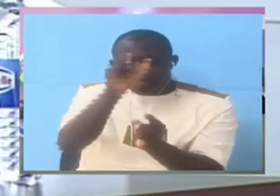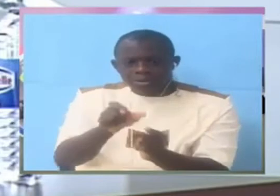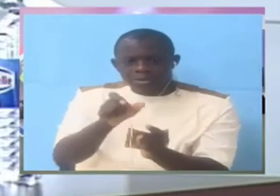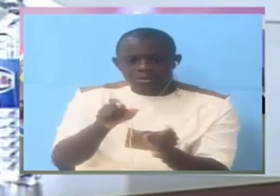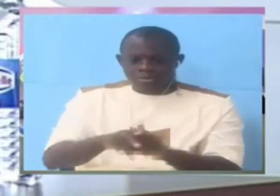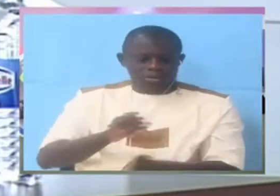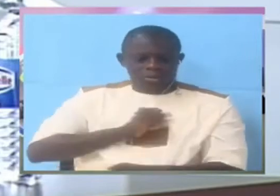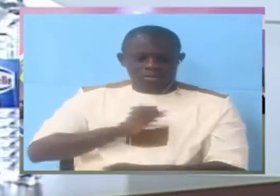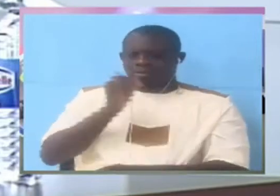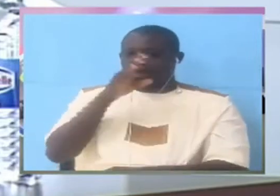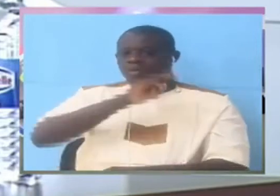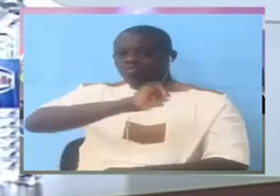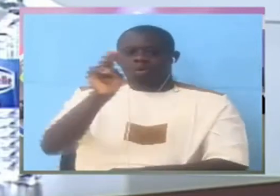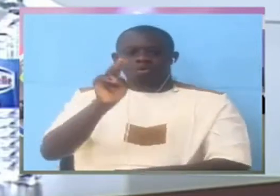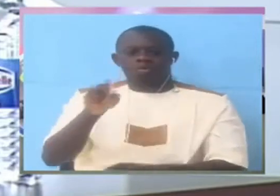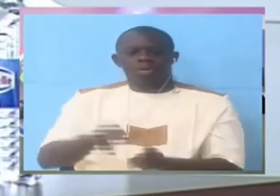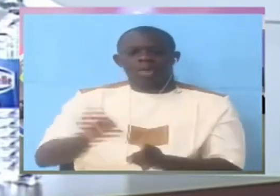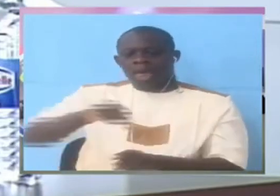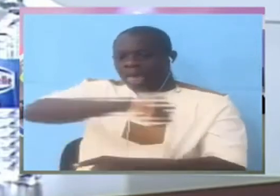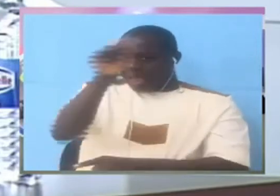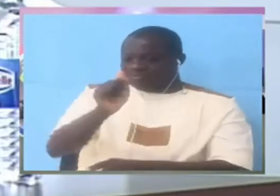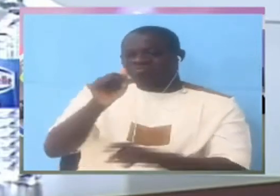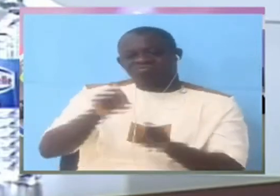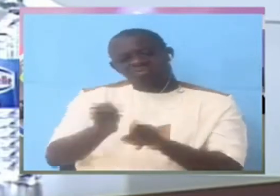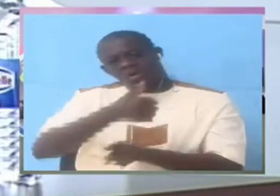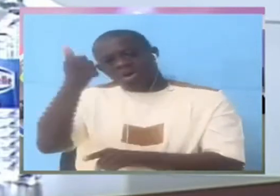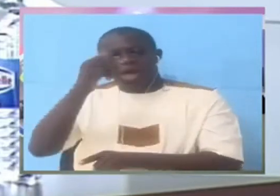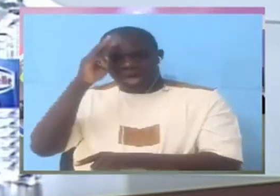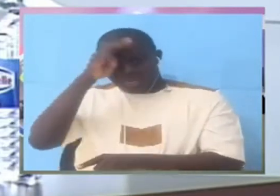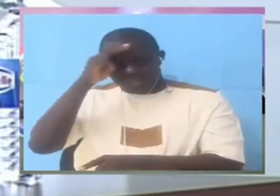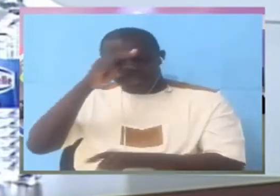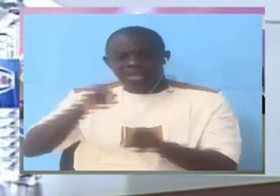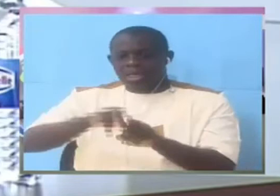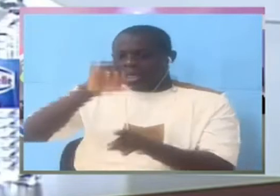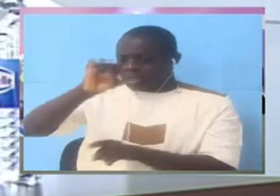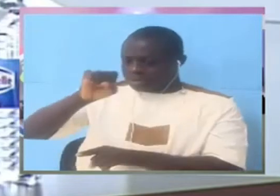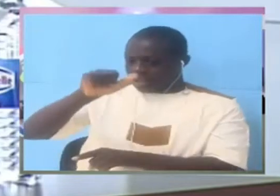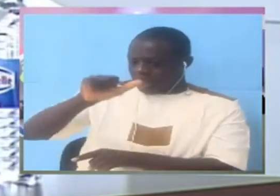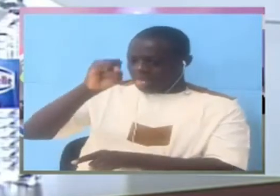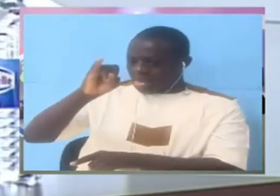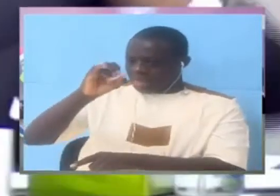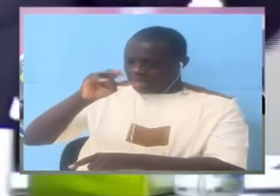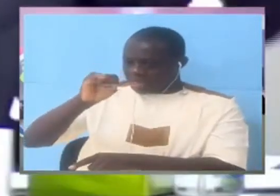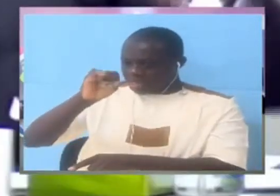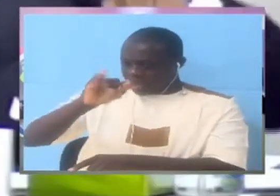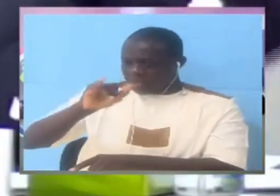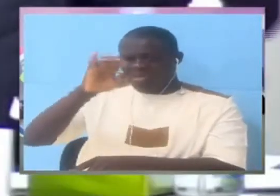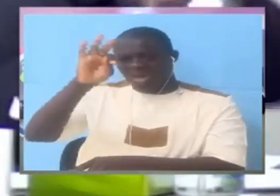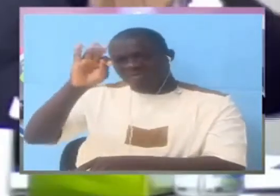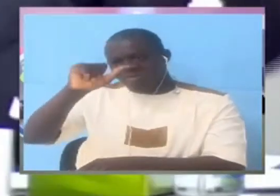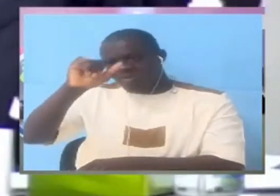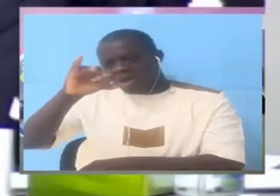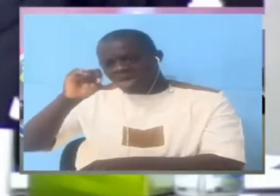no honey and for some reason say you know that it was arrested in a completely different